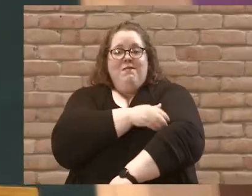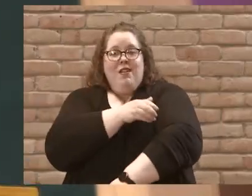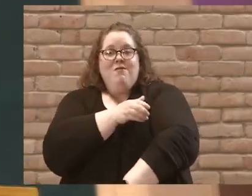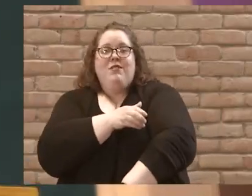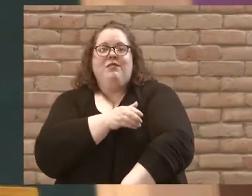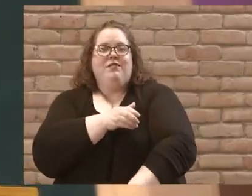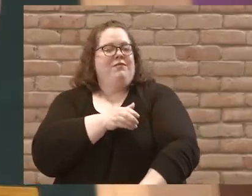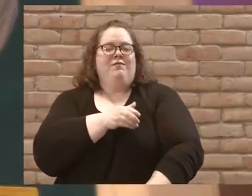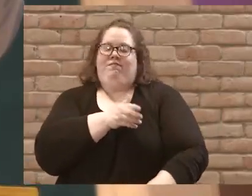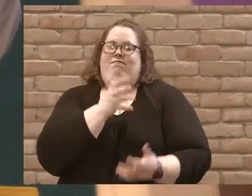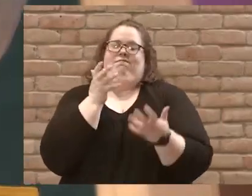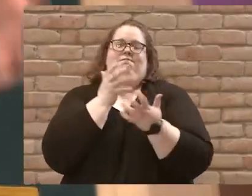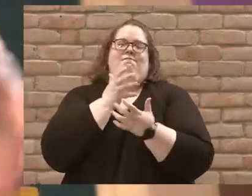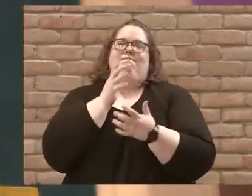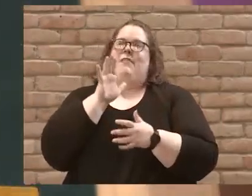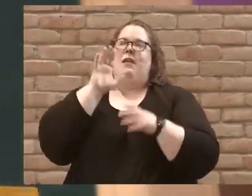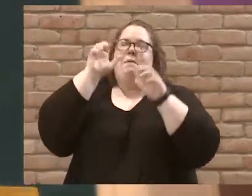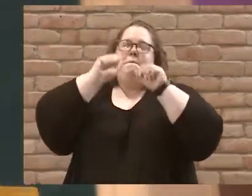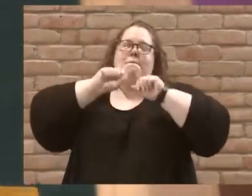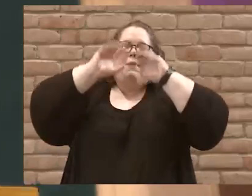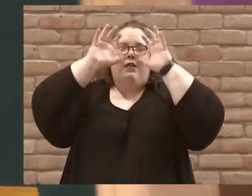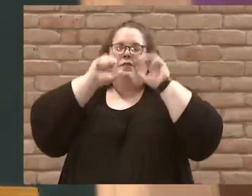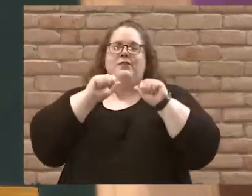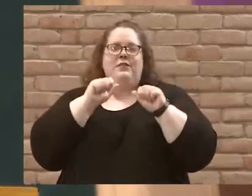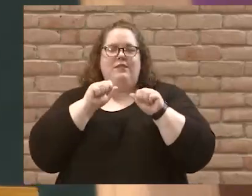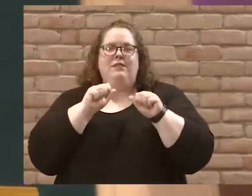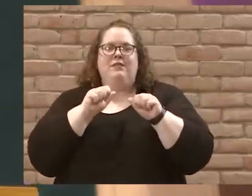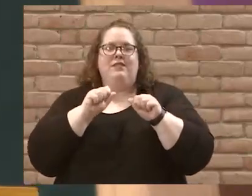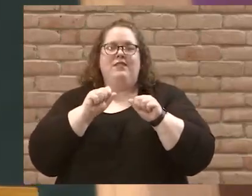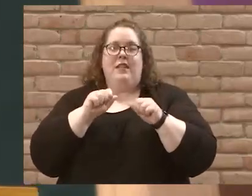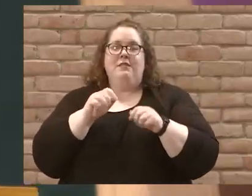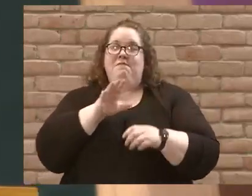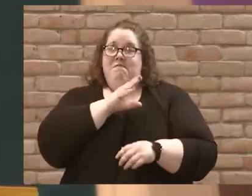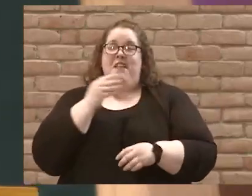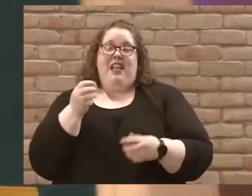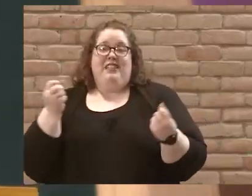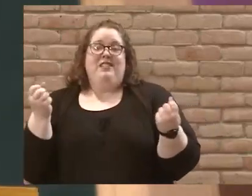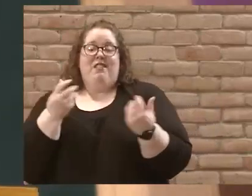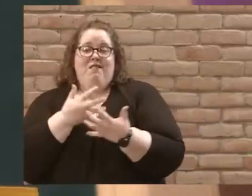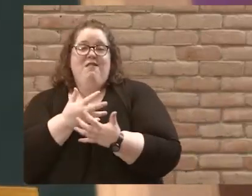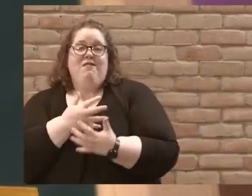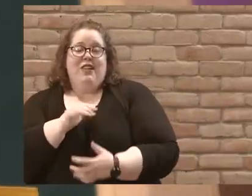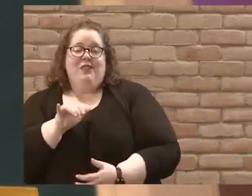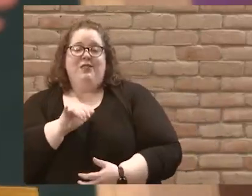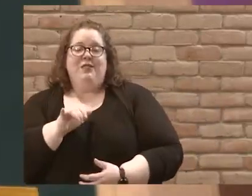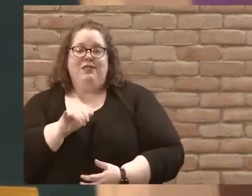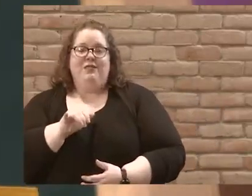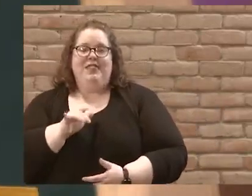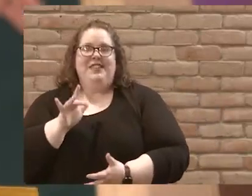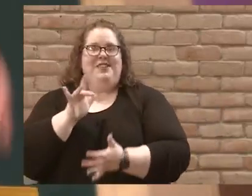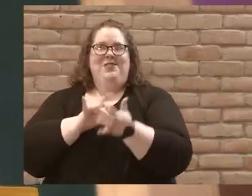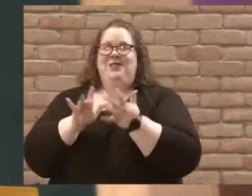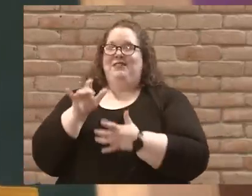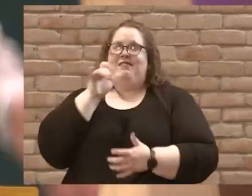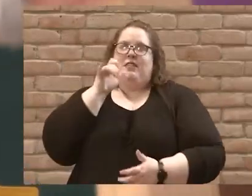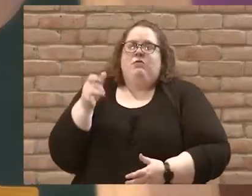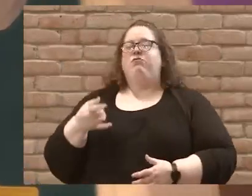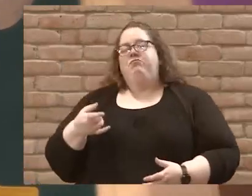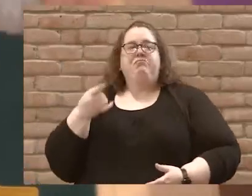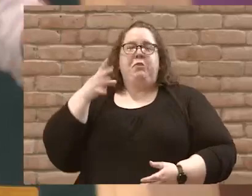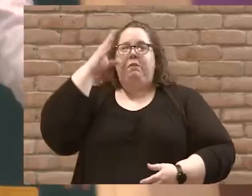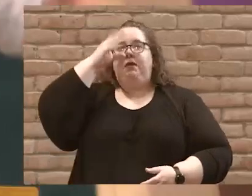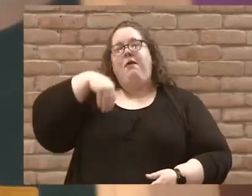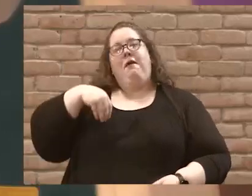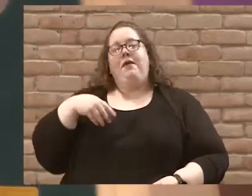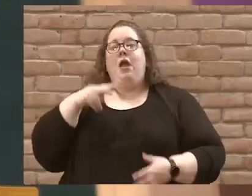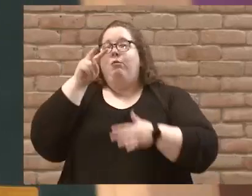his power is magnificent and terrifying because Jesus isn't just some guy, he's not